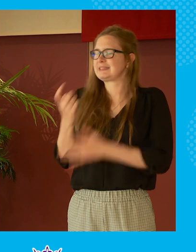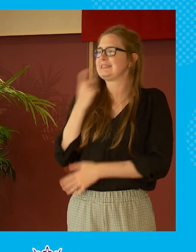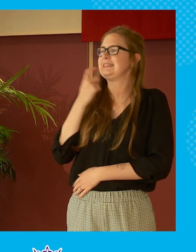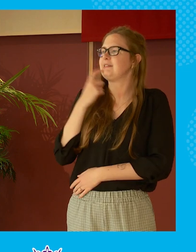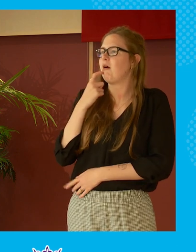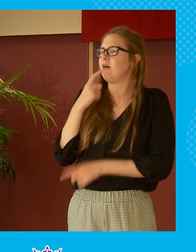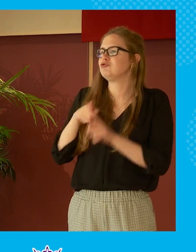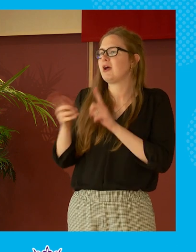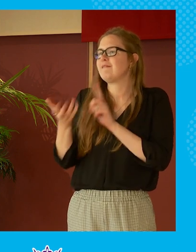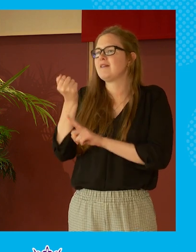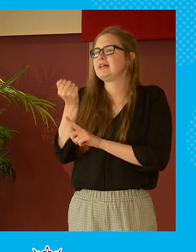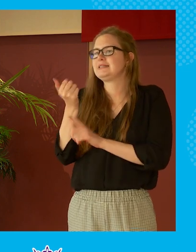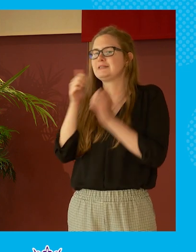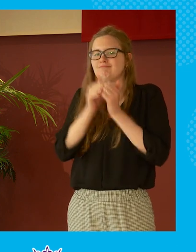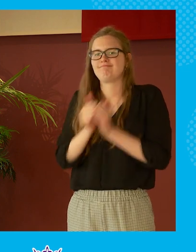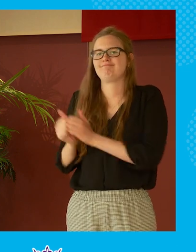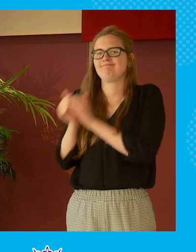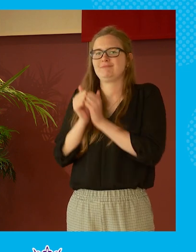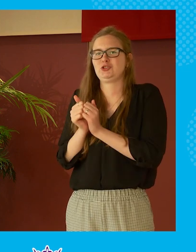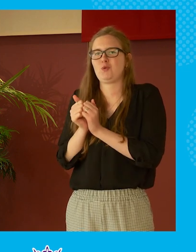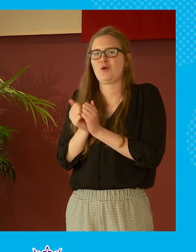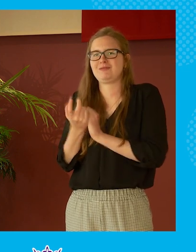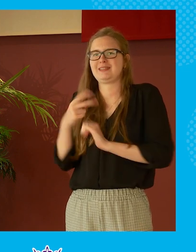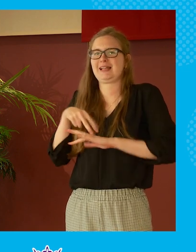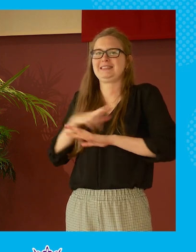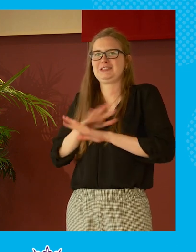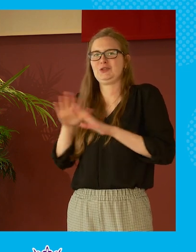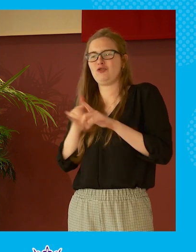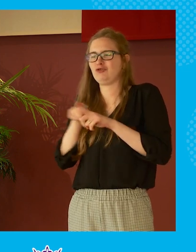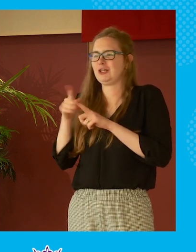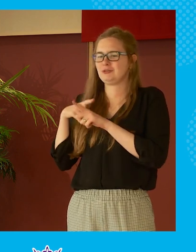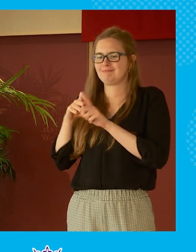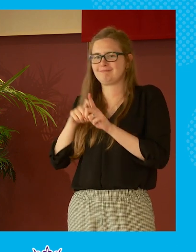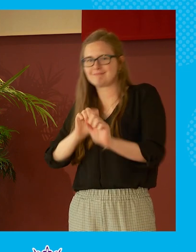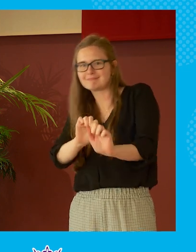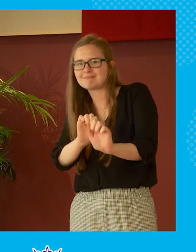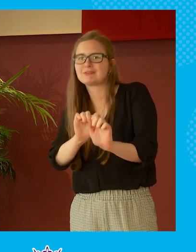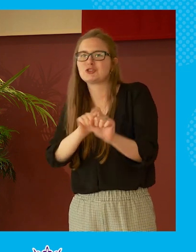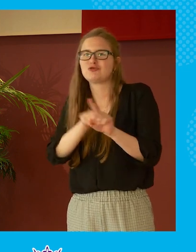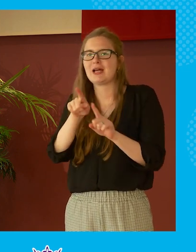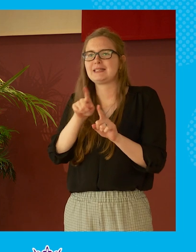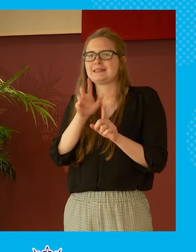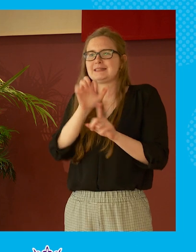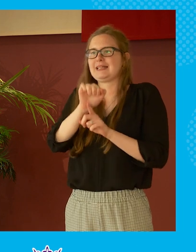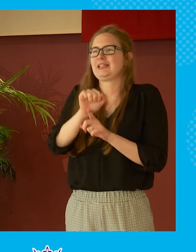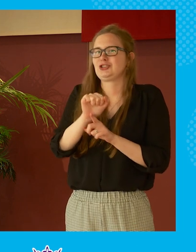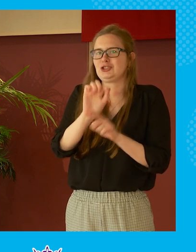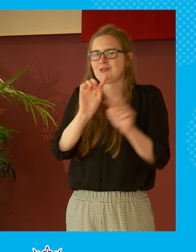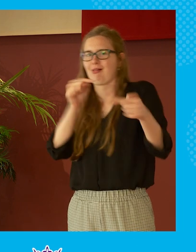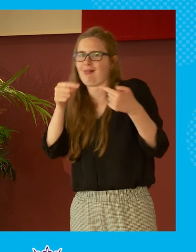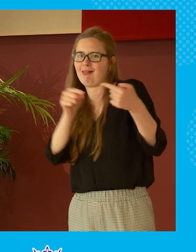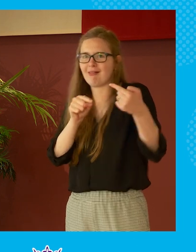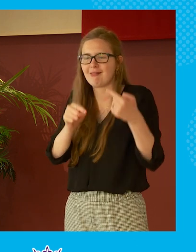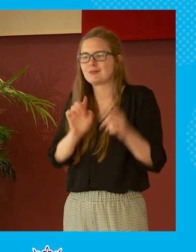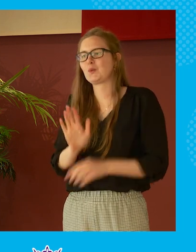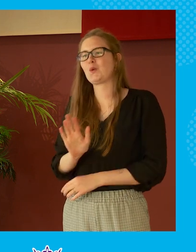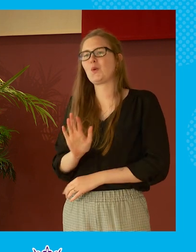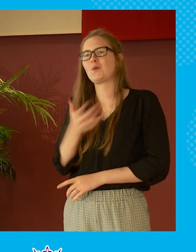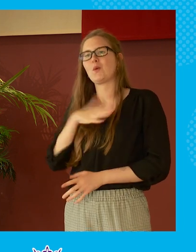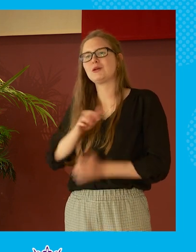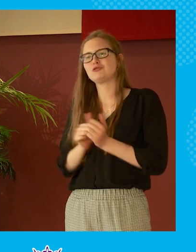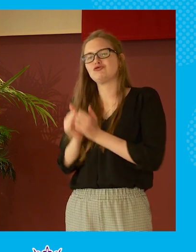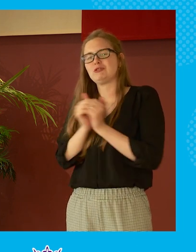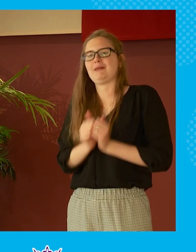sometimes to find a consensual um position and not to be chasing the bit where you can catch catch each other out and what what